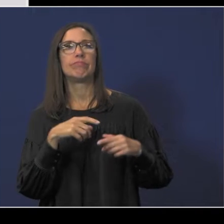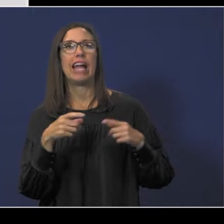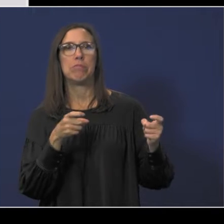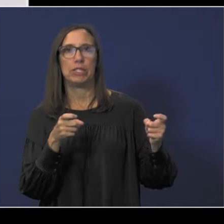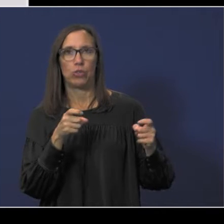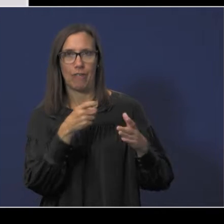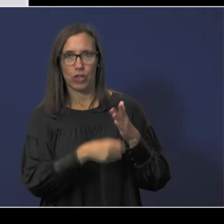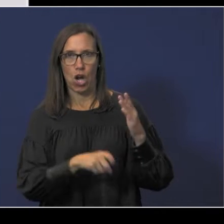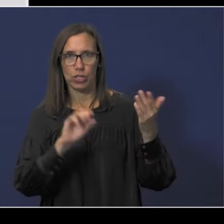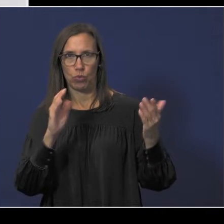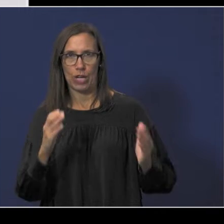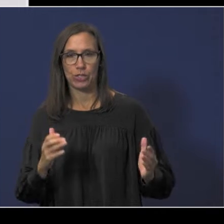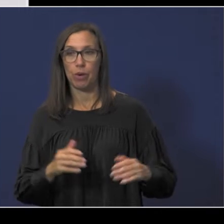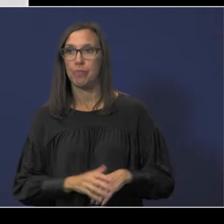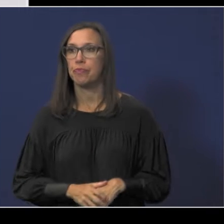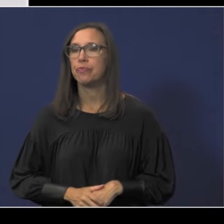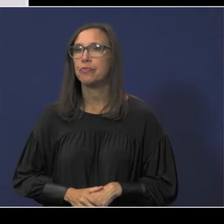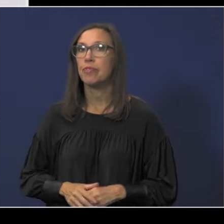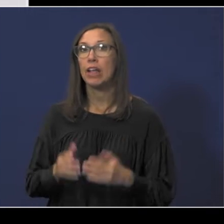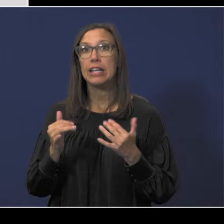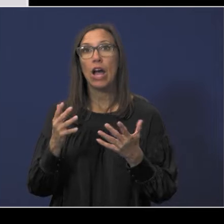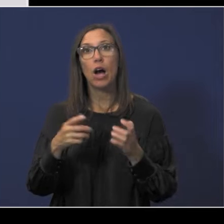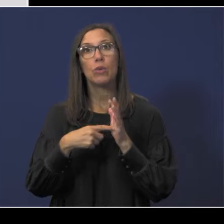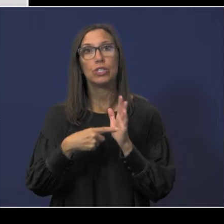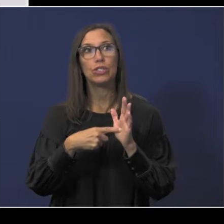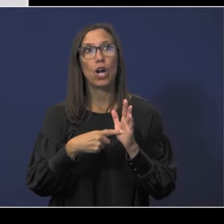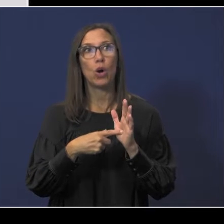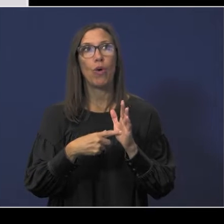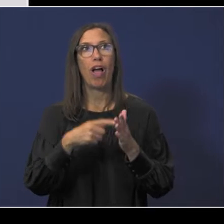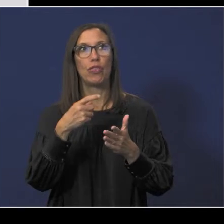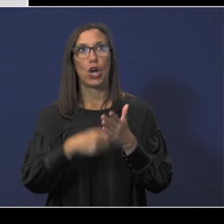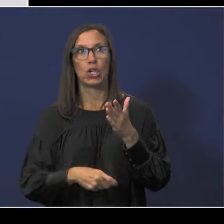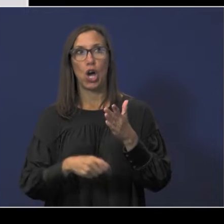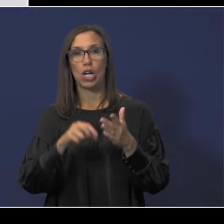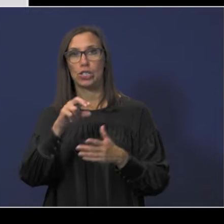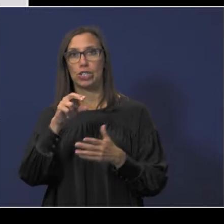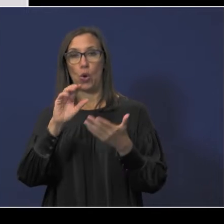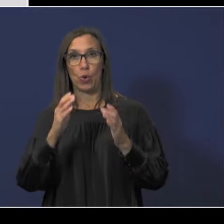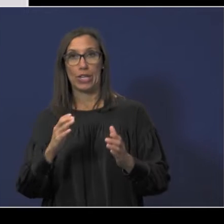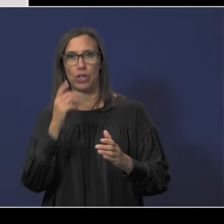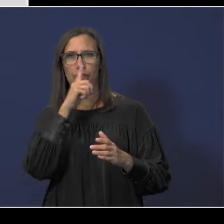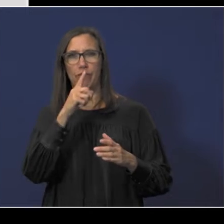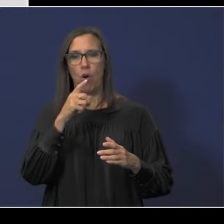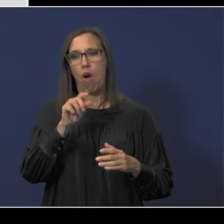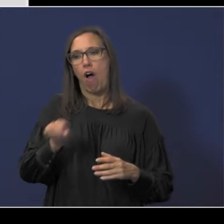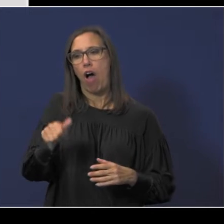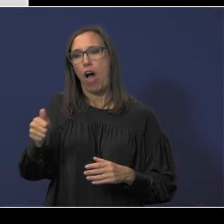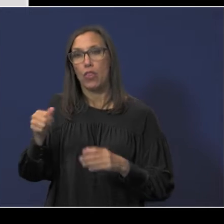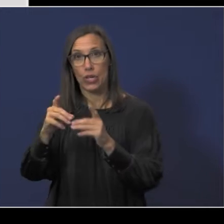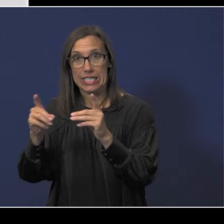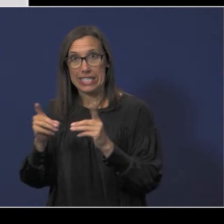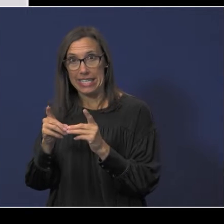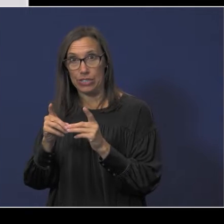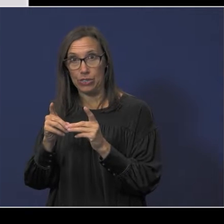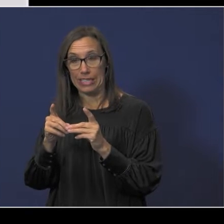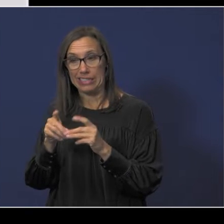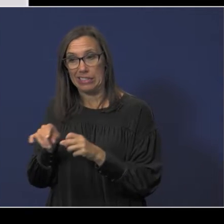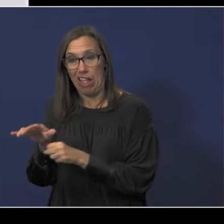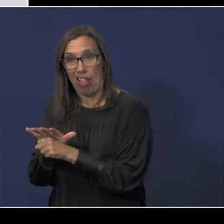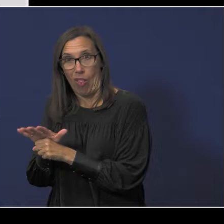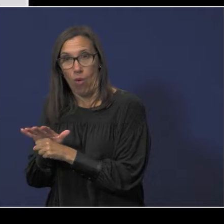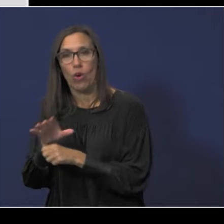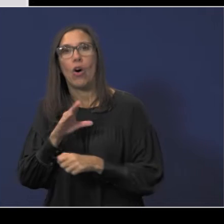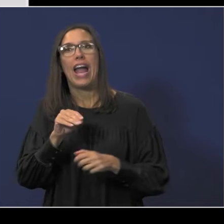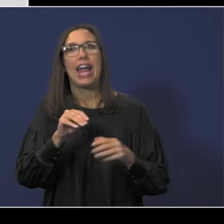For further comparison, I would like to show the administrative cost ratio for a few of the area school districts and larger districts across the state.